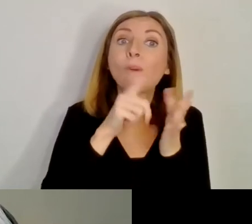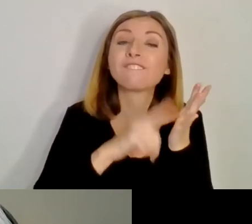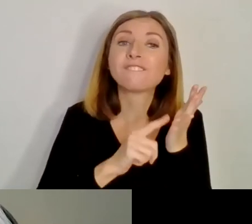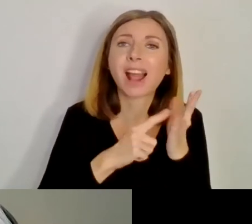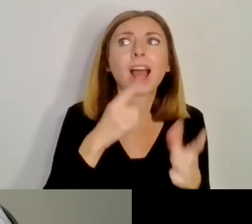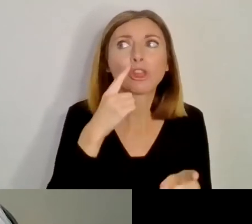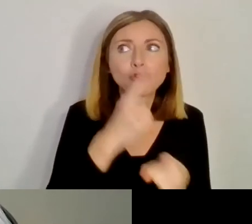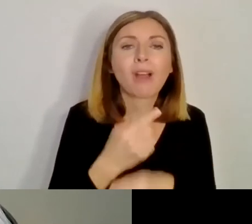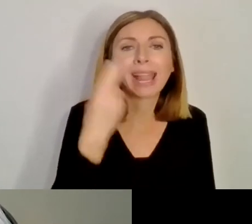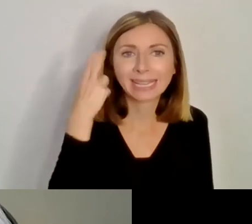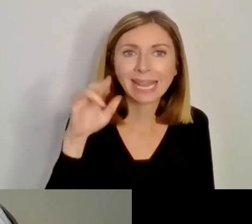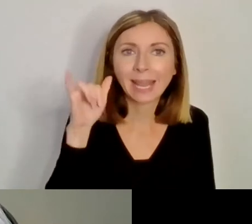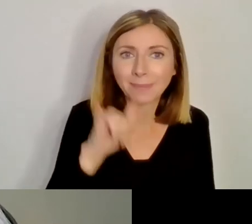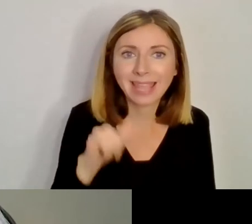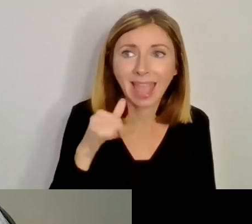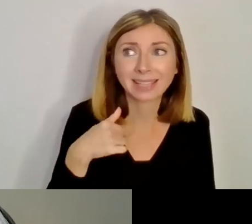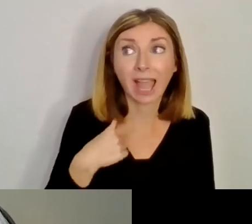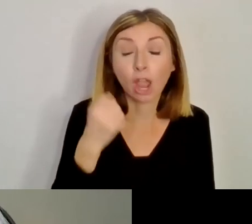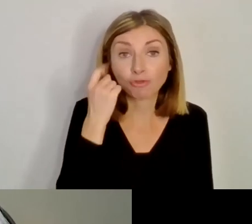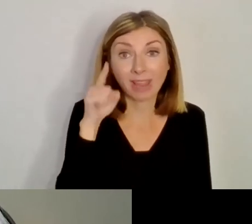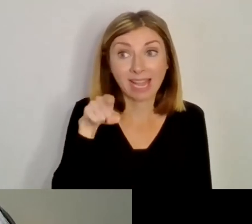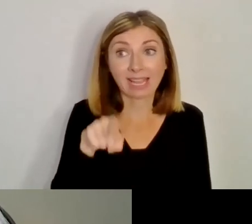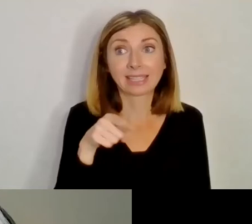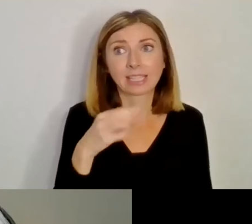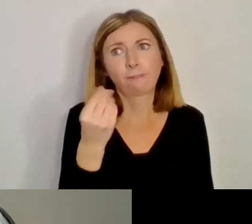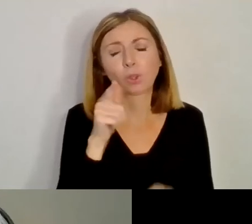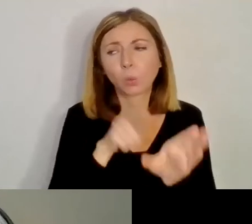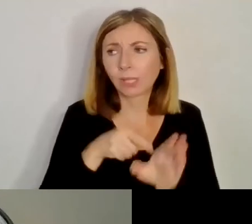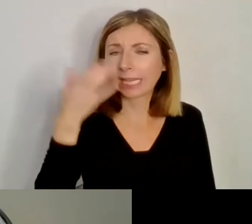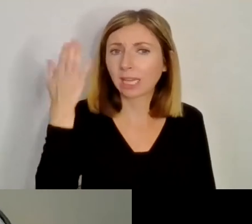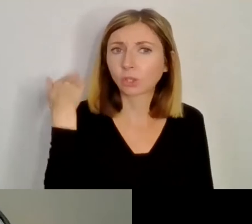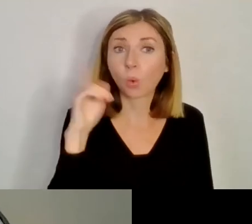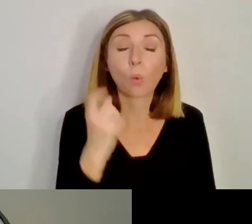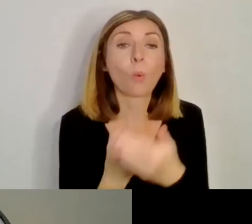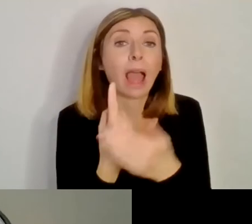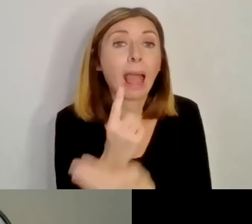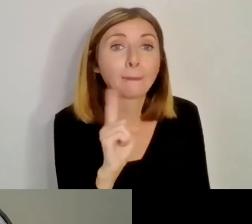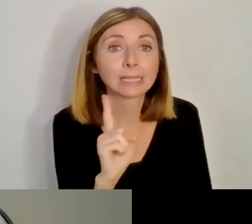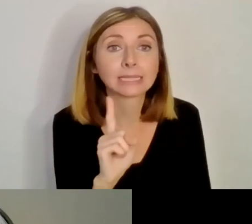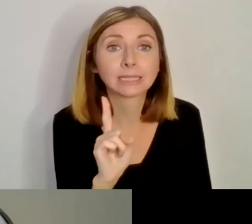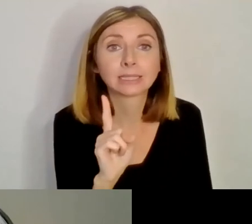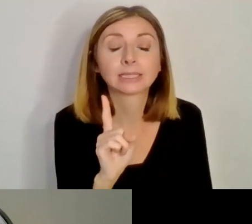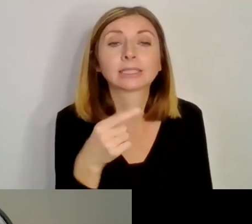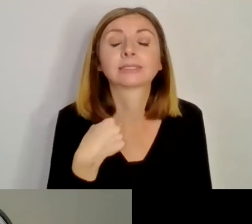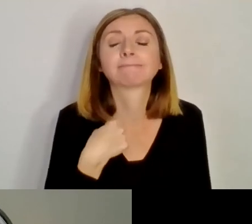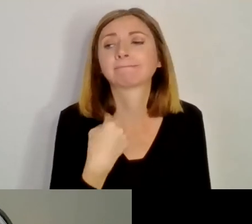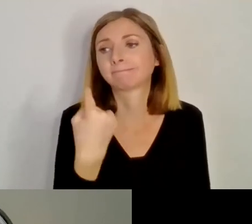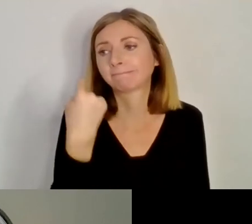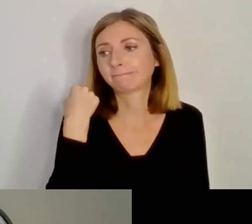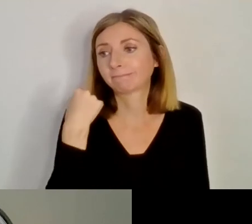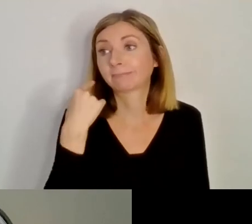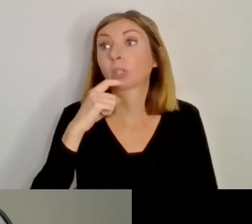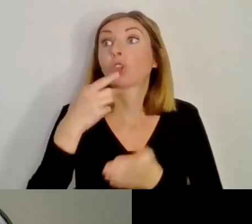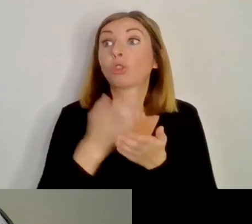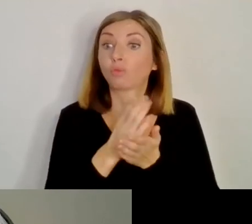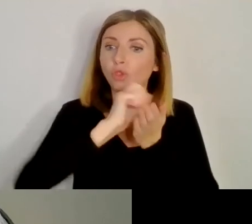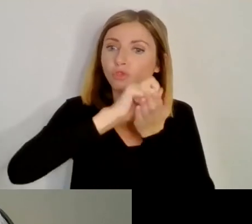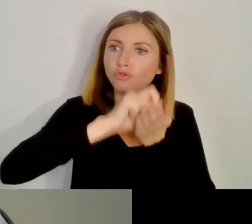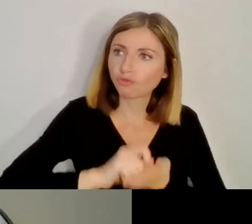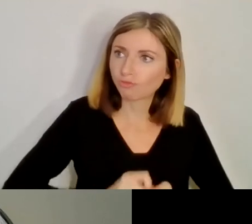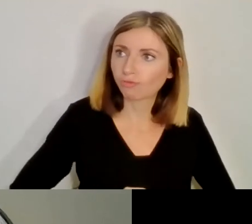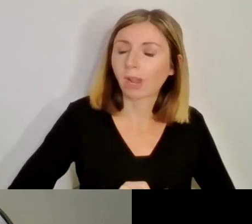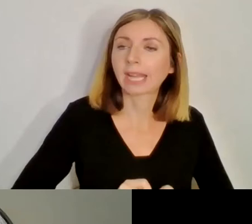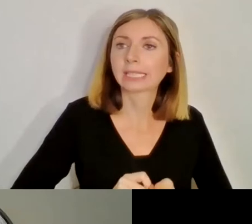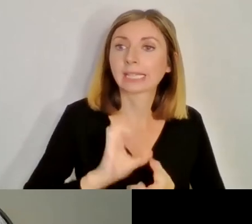this a few years back and what has happened is that in the written literature about it